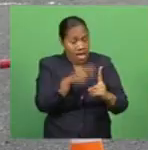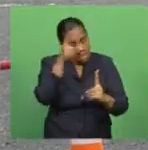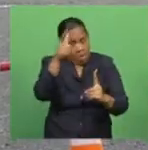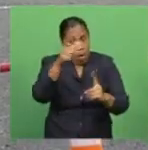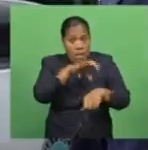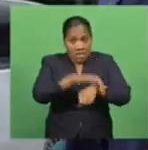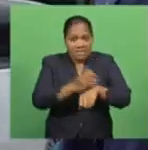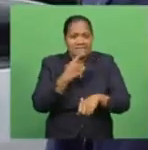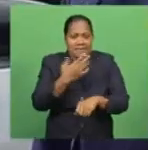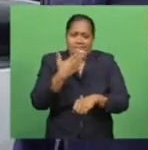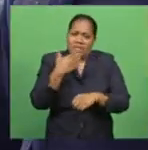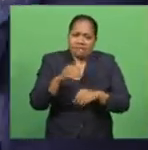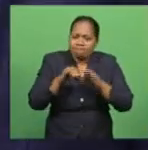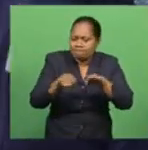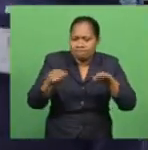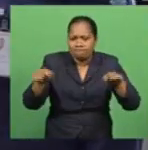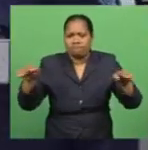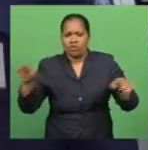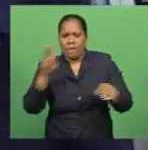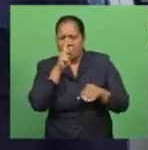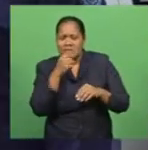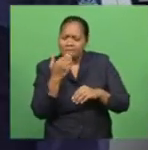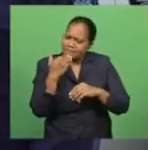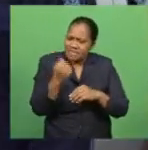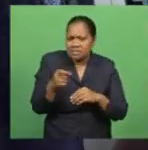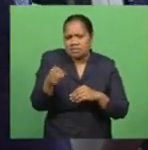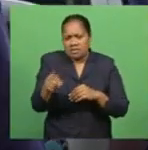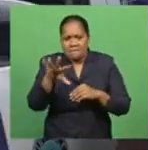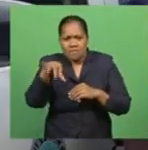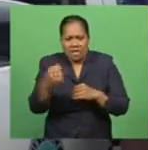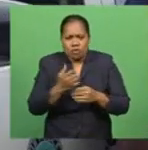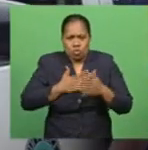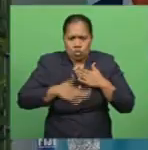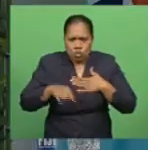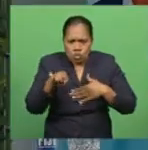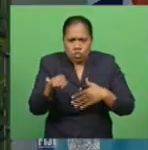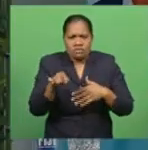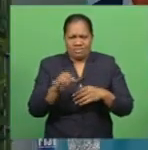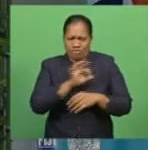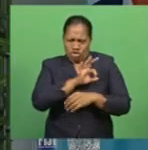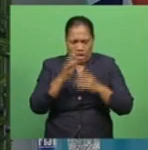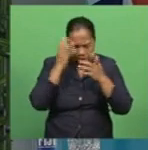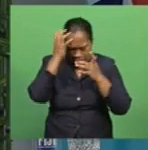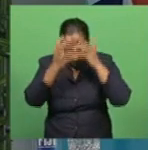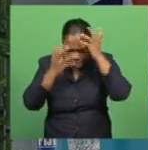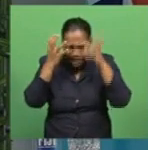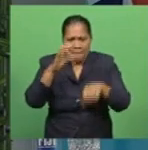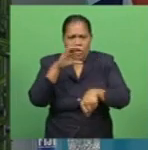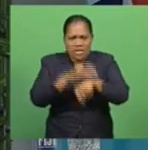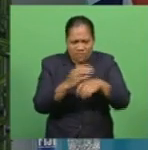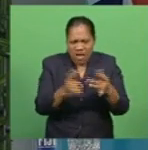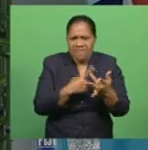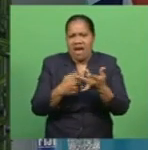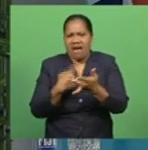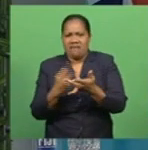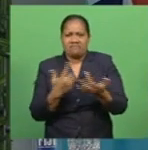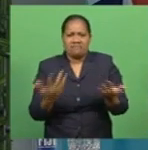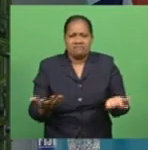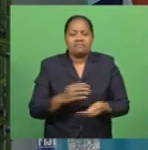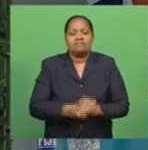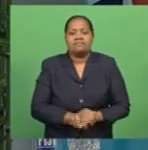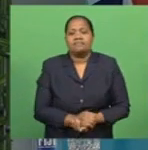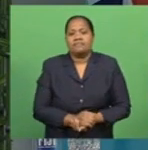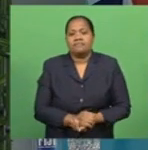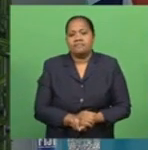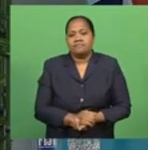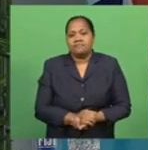and not to stretch the police capabilities to deal with other issues. In regards to drugs, that's still an issue. We've been making arrests